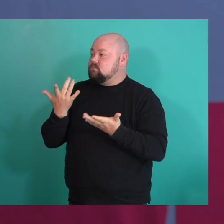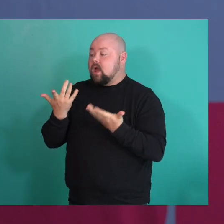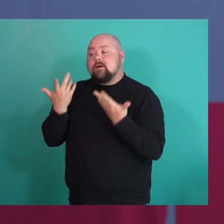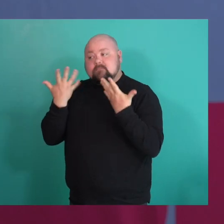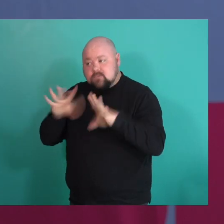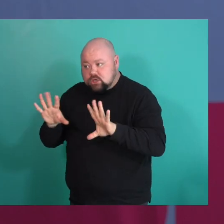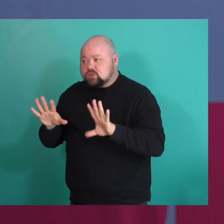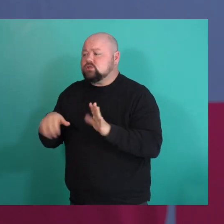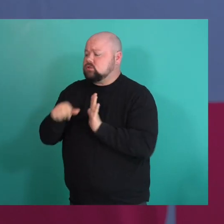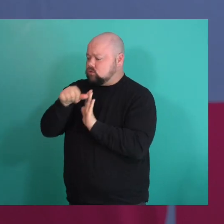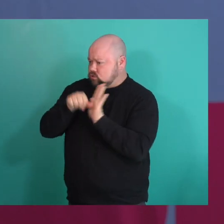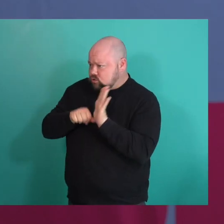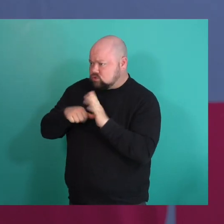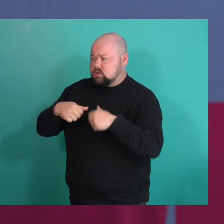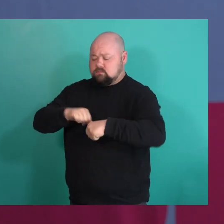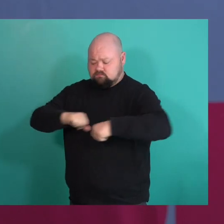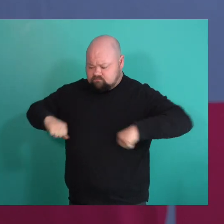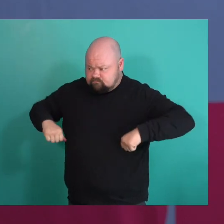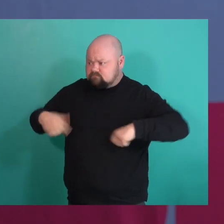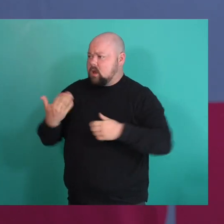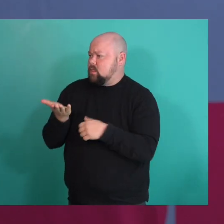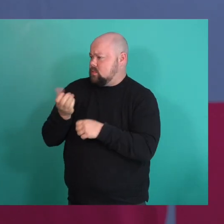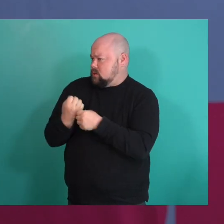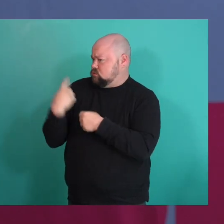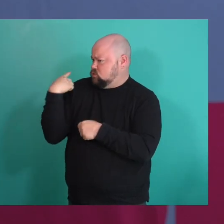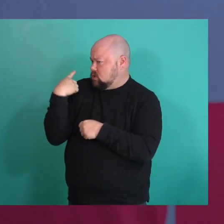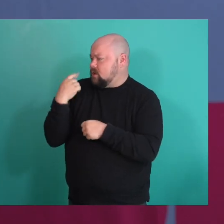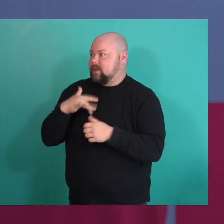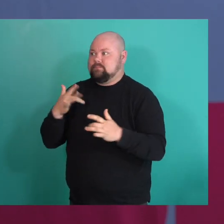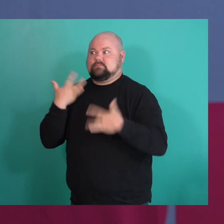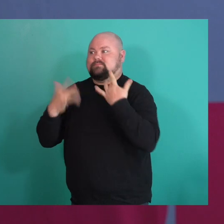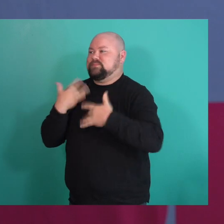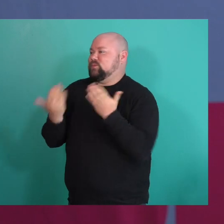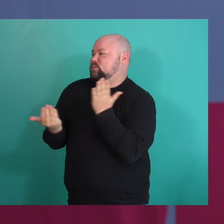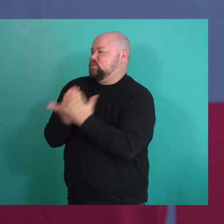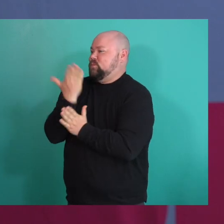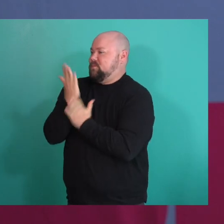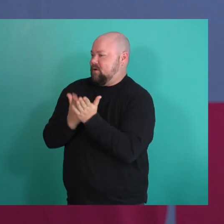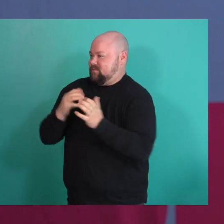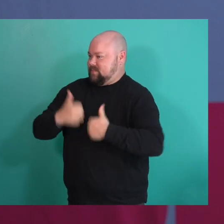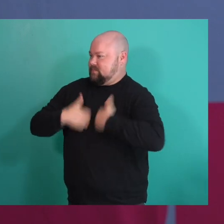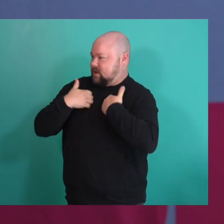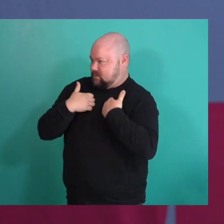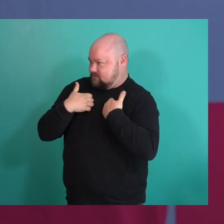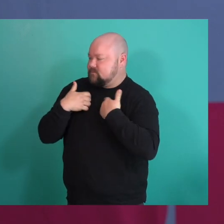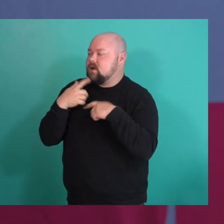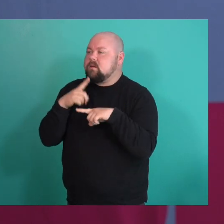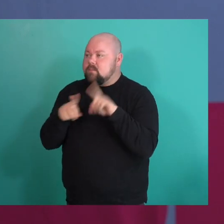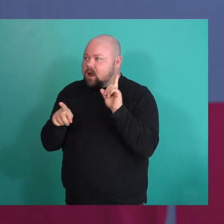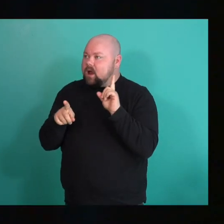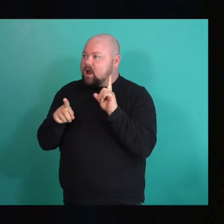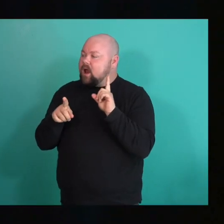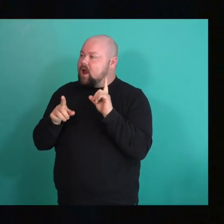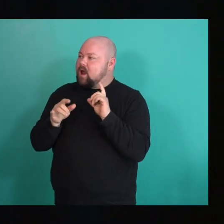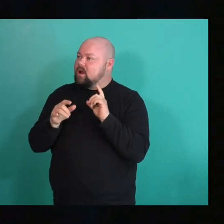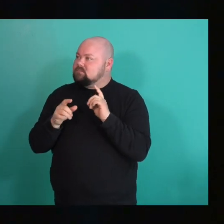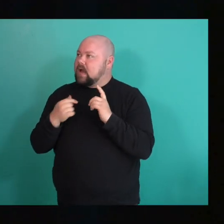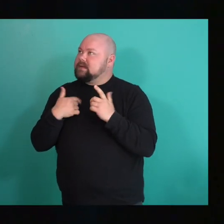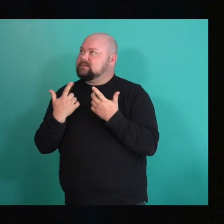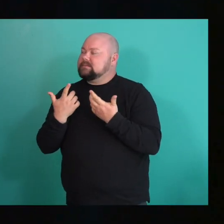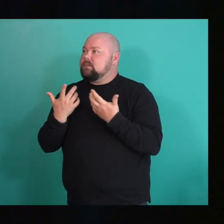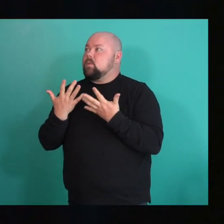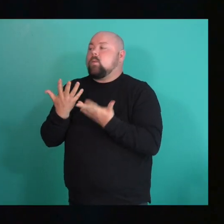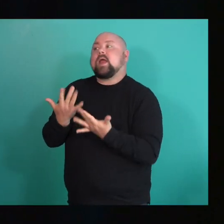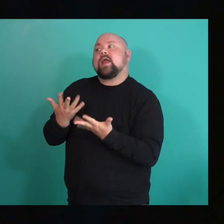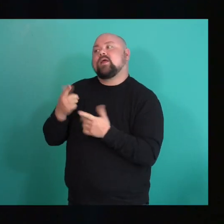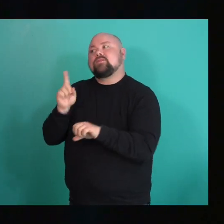surgery in the fall and that was a really exciting, you know, big new chapter for myself and something that I've been kind of working towards and